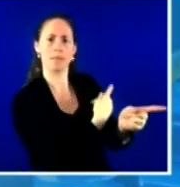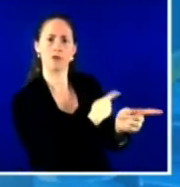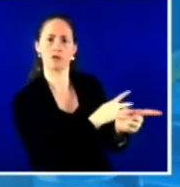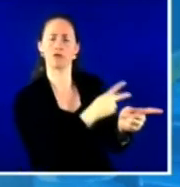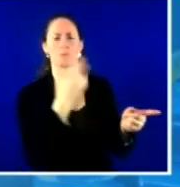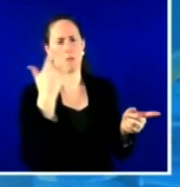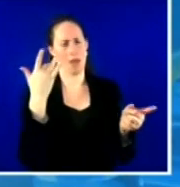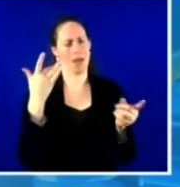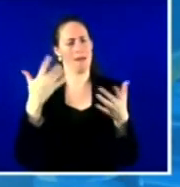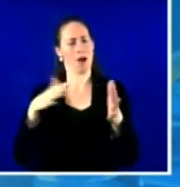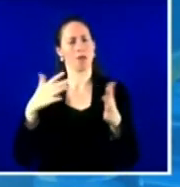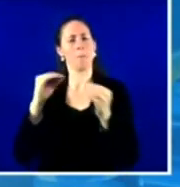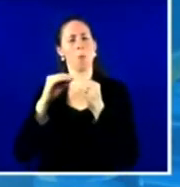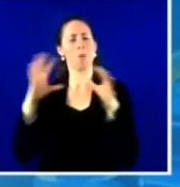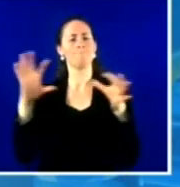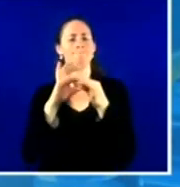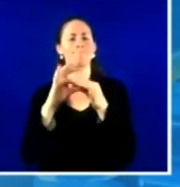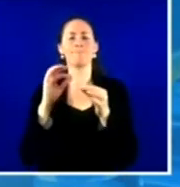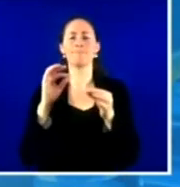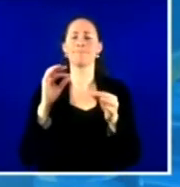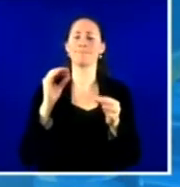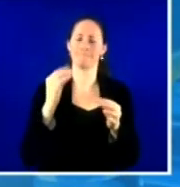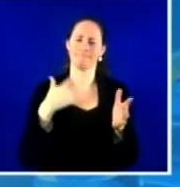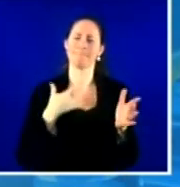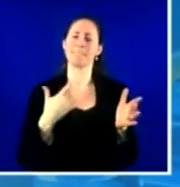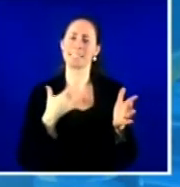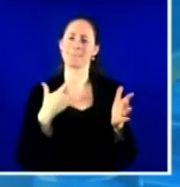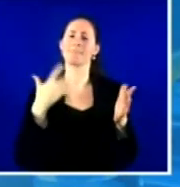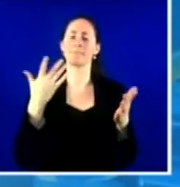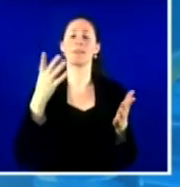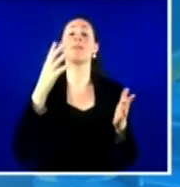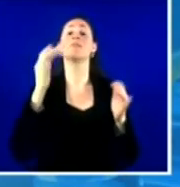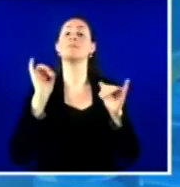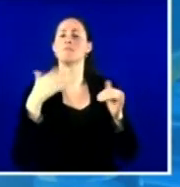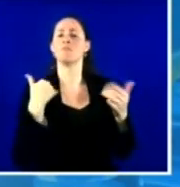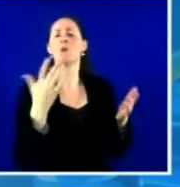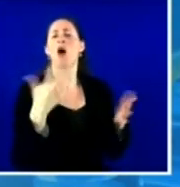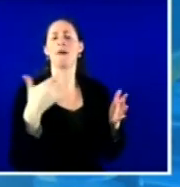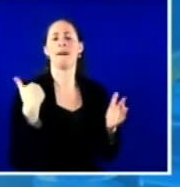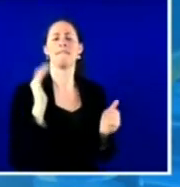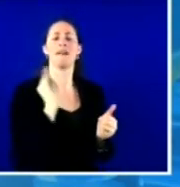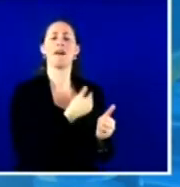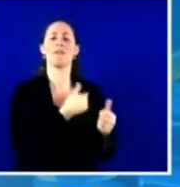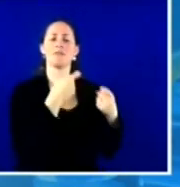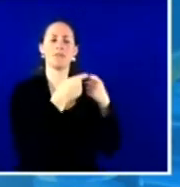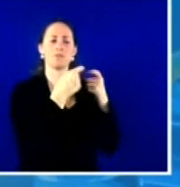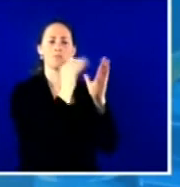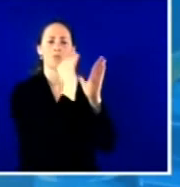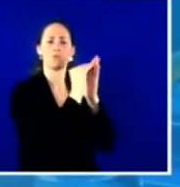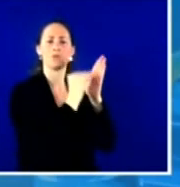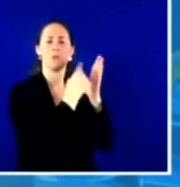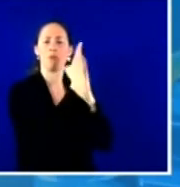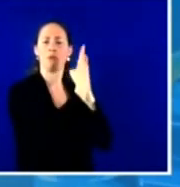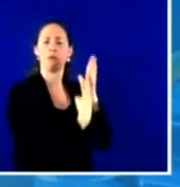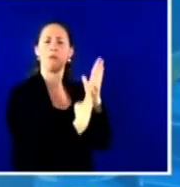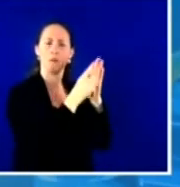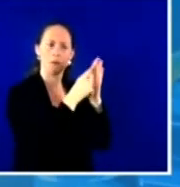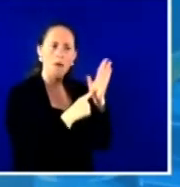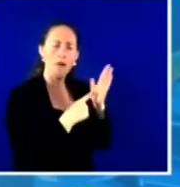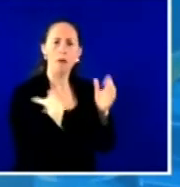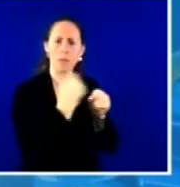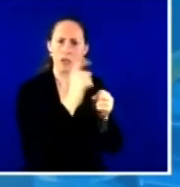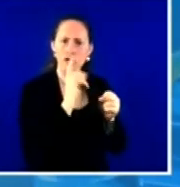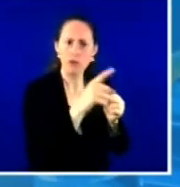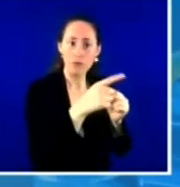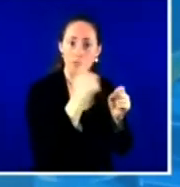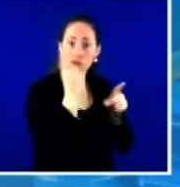And we use that same electronic health record to batch the emails and secure messages so that a primary care physician